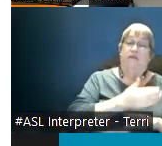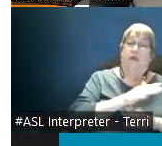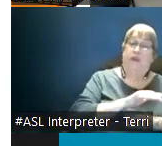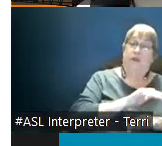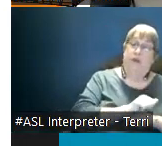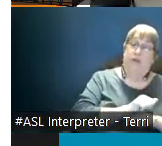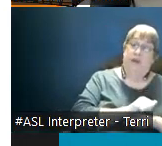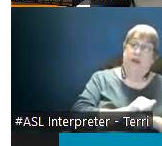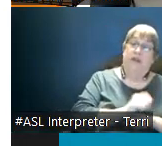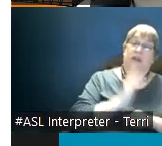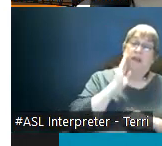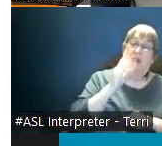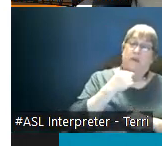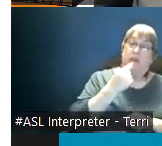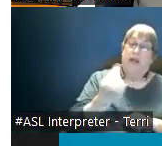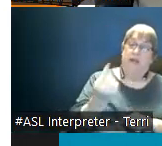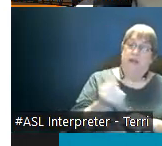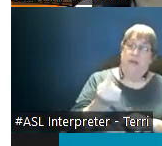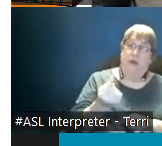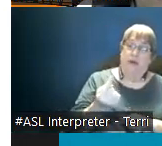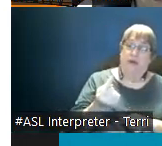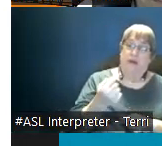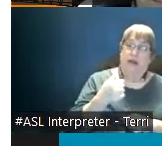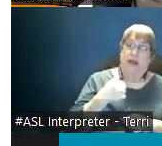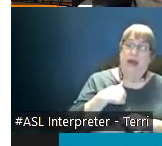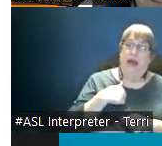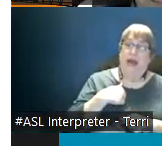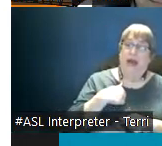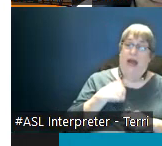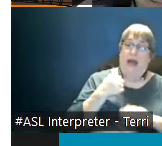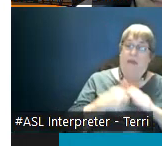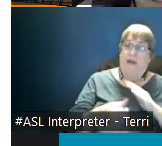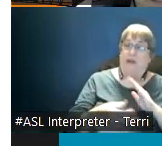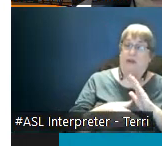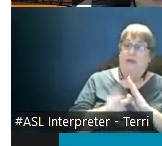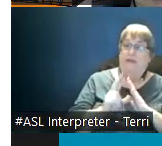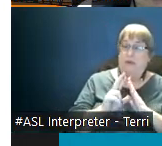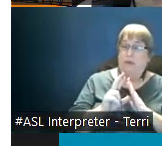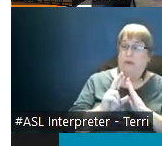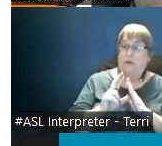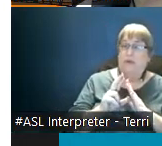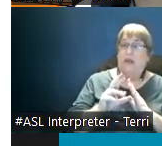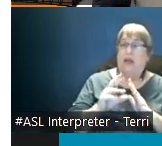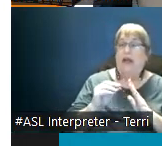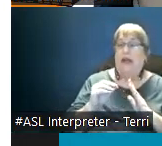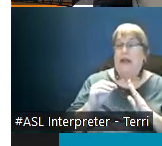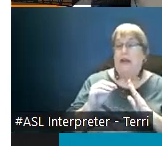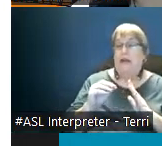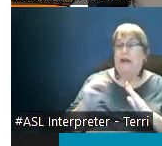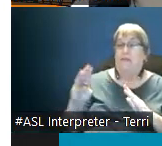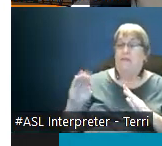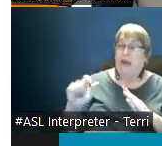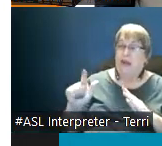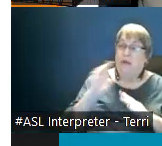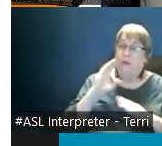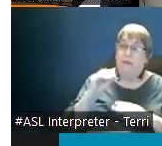would usually tell somebody um you know i'm under a review and um you know michael's in will